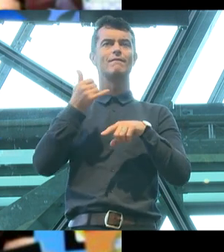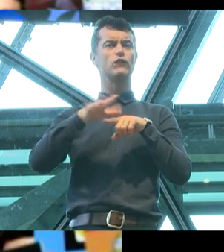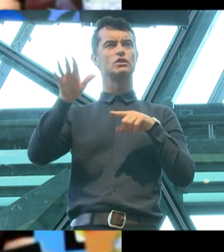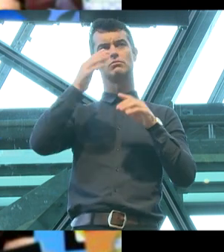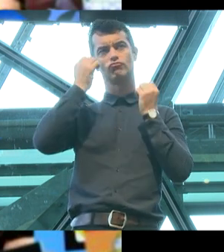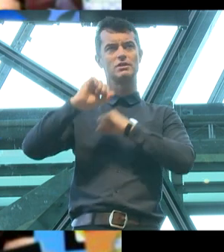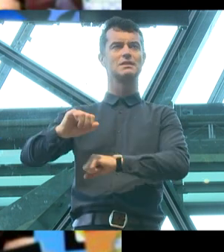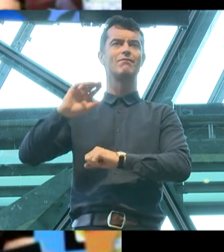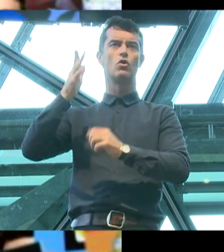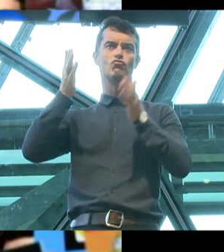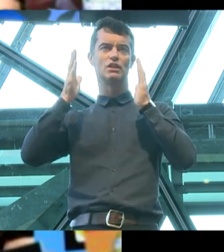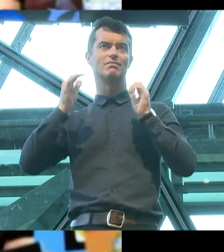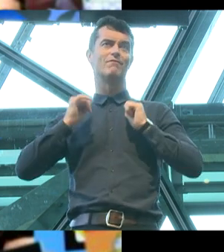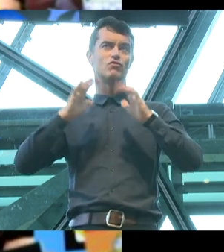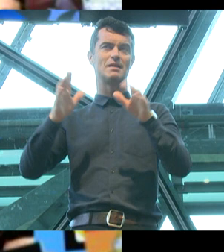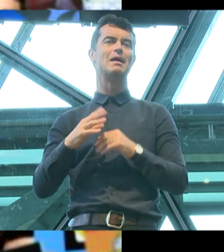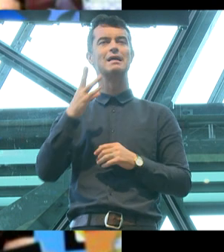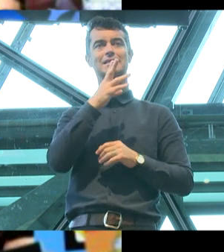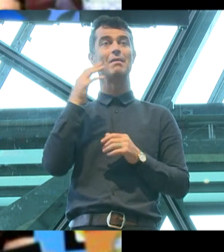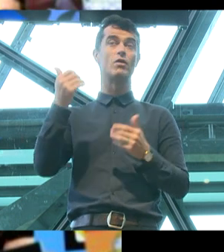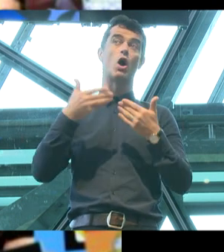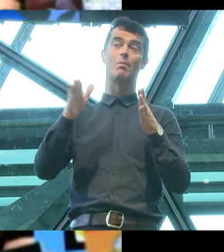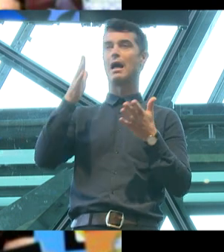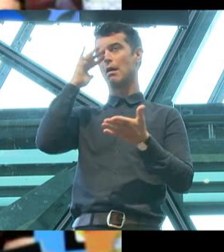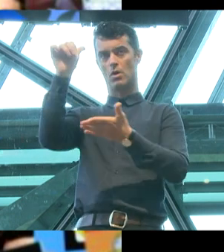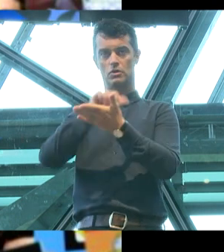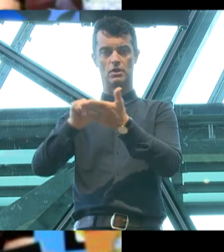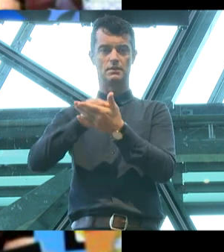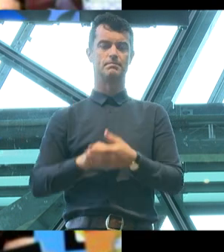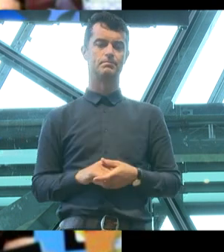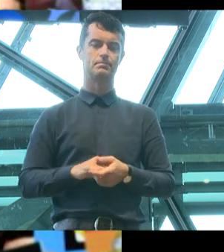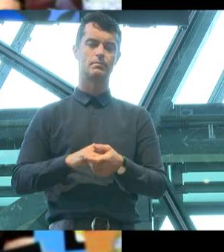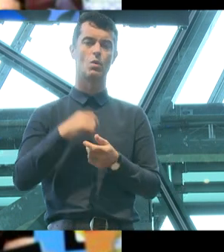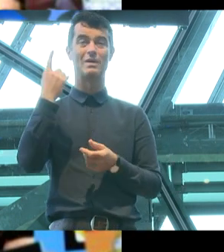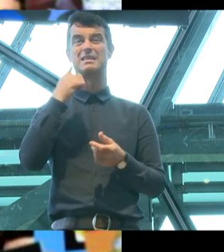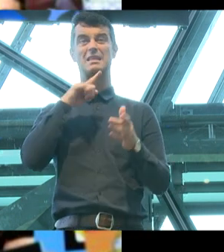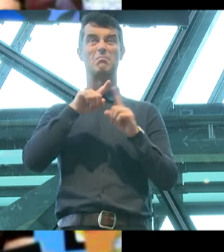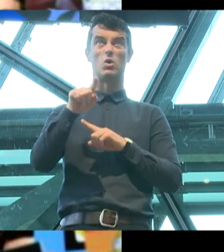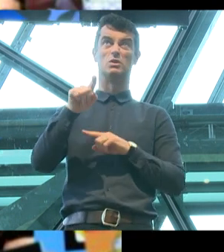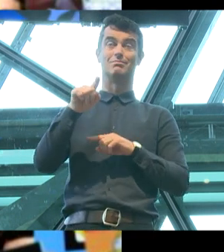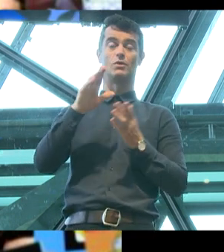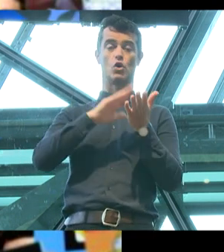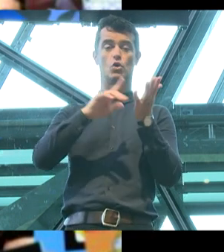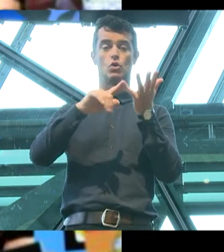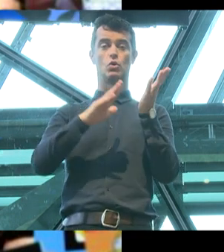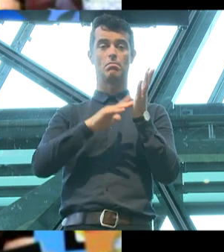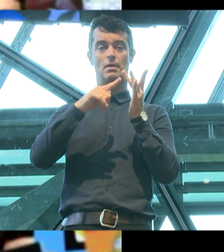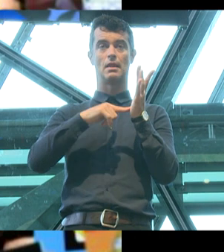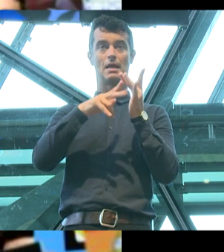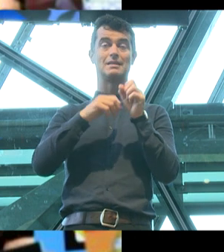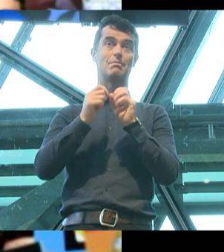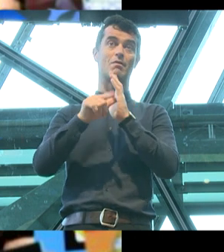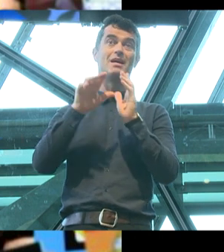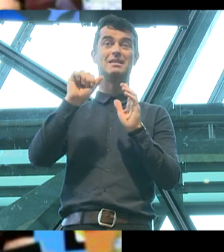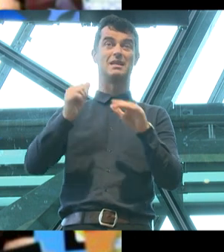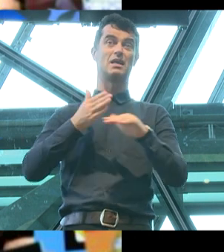for religious freedom, some of them have openly apologised. One even said it was the most humiliating moment of his career and